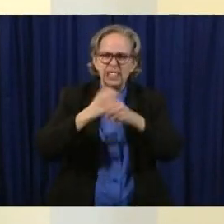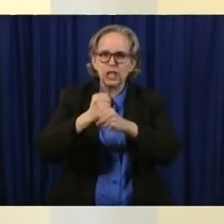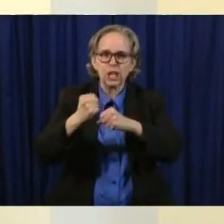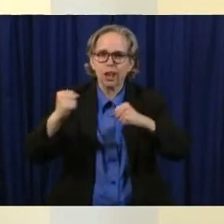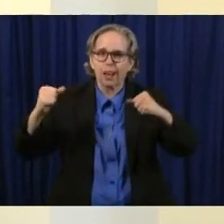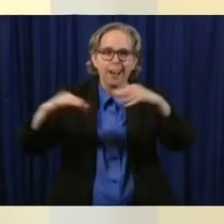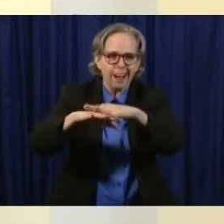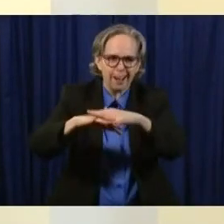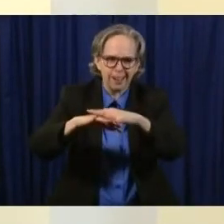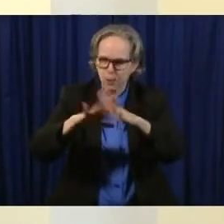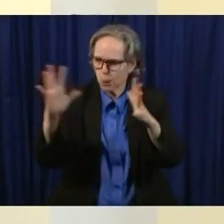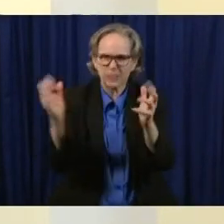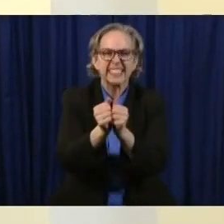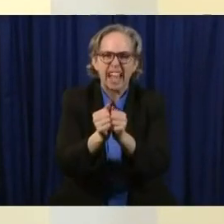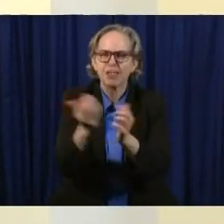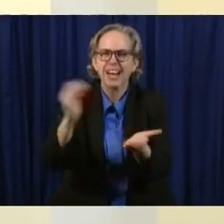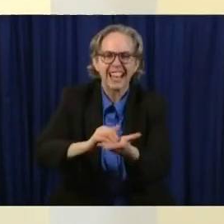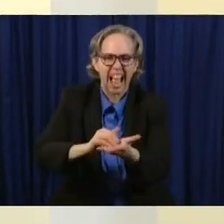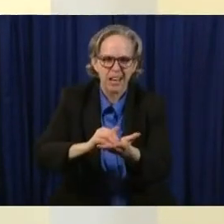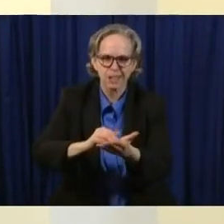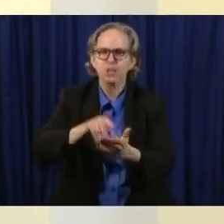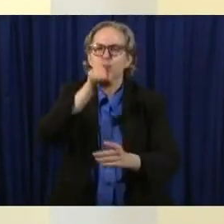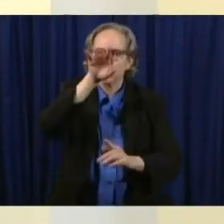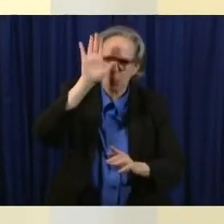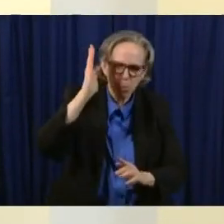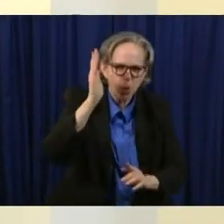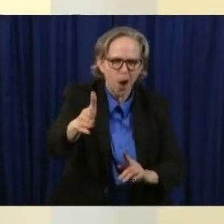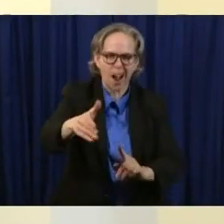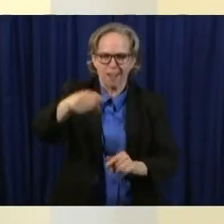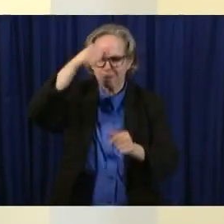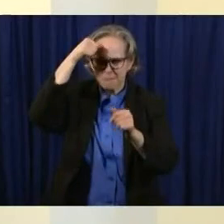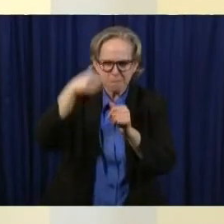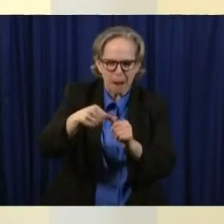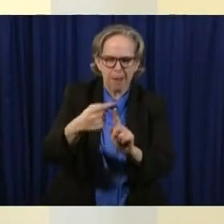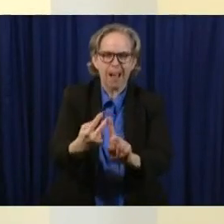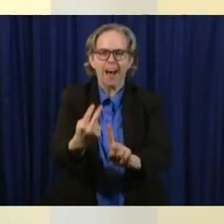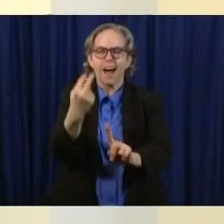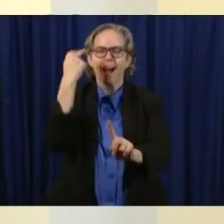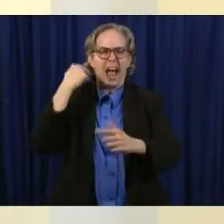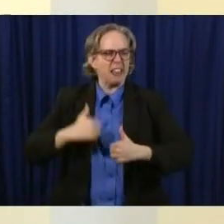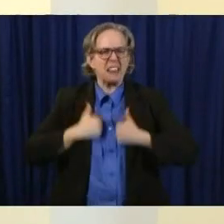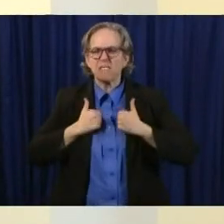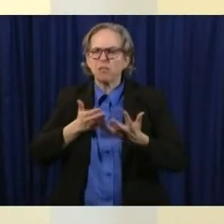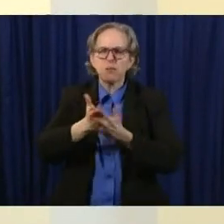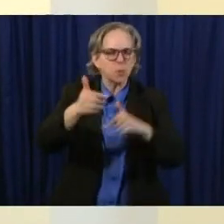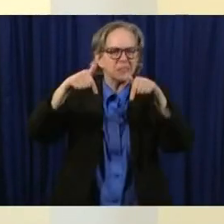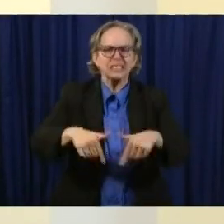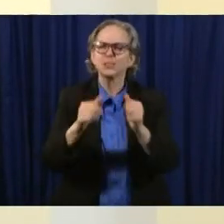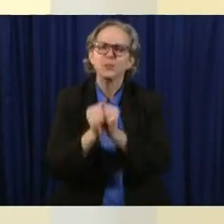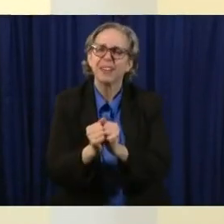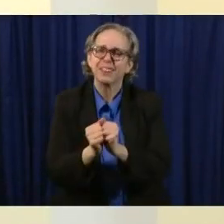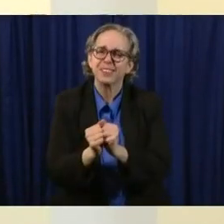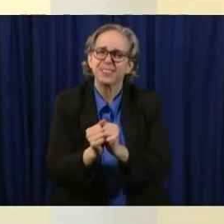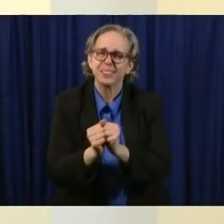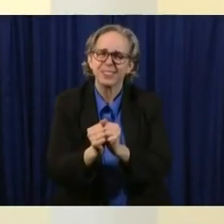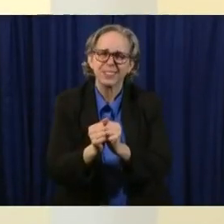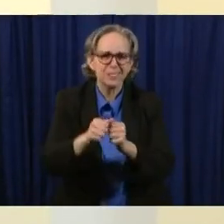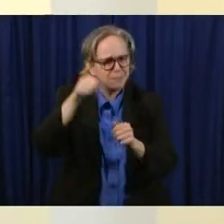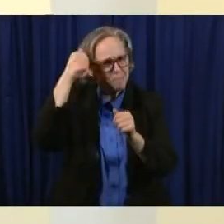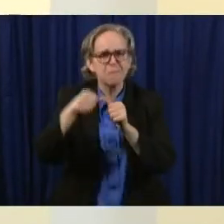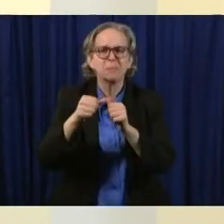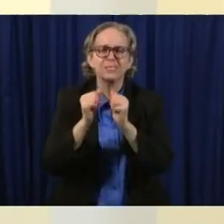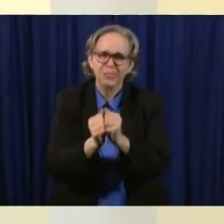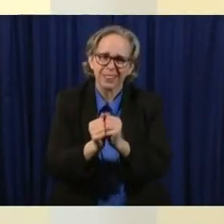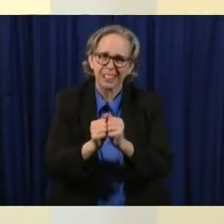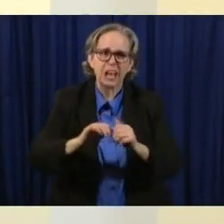you will be that class that actually lived through this together and have that memory so it's a new memory and it's a special memory